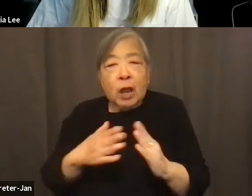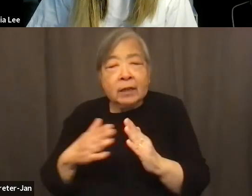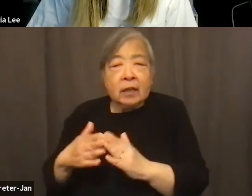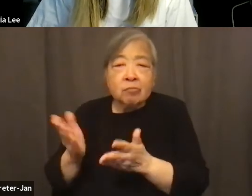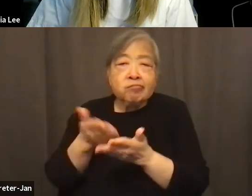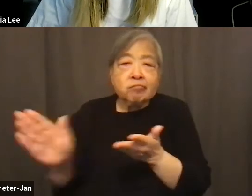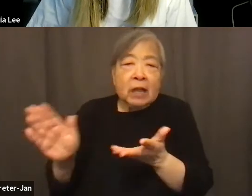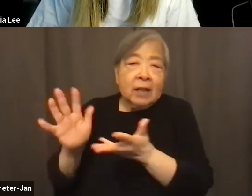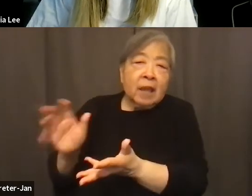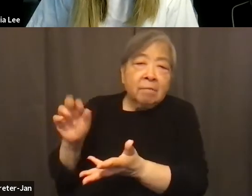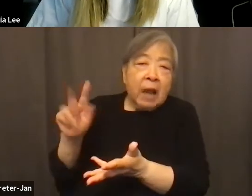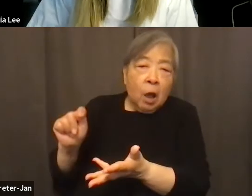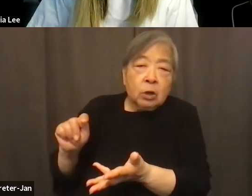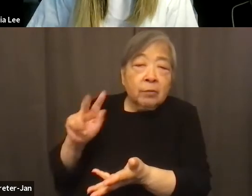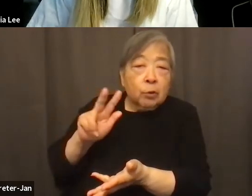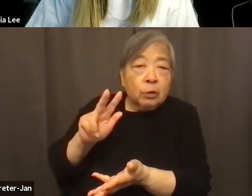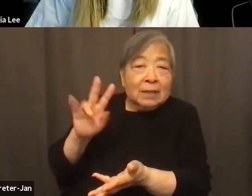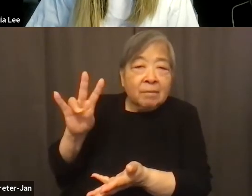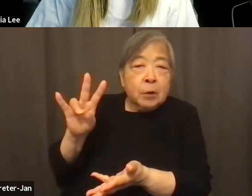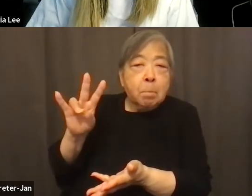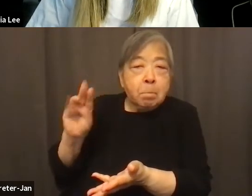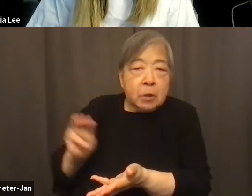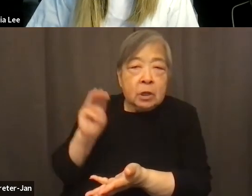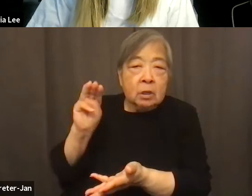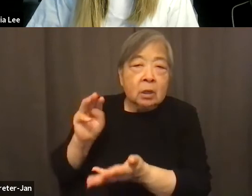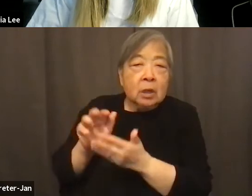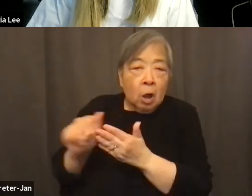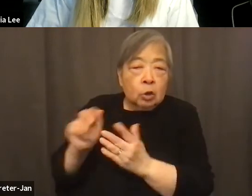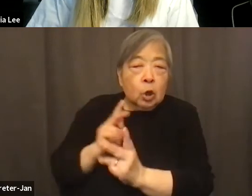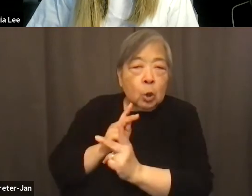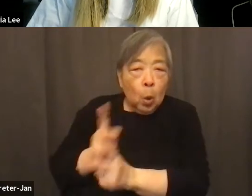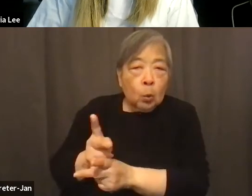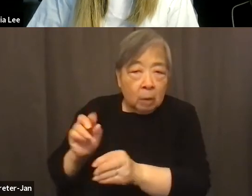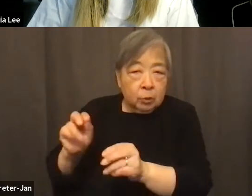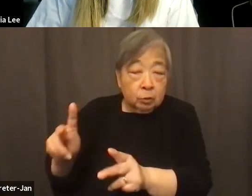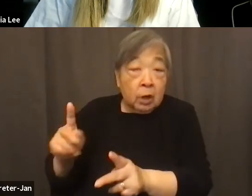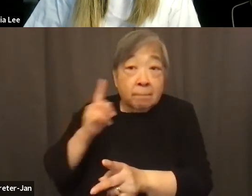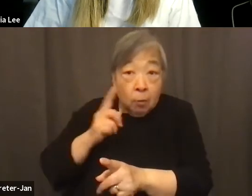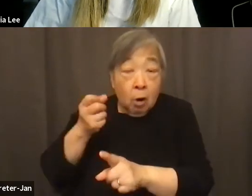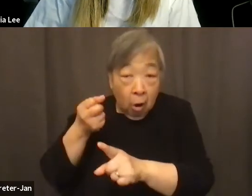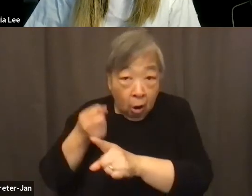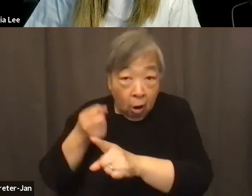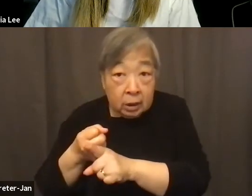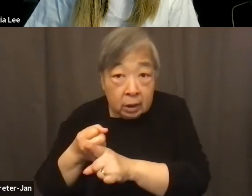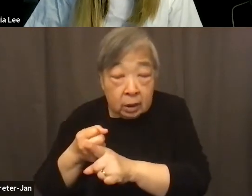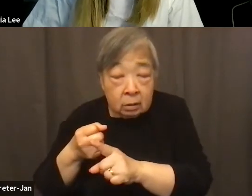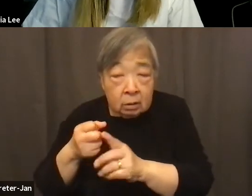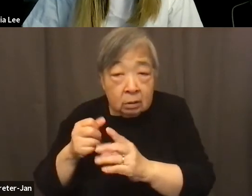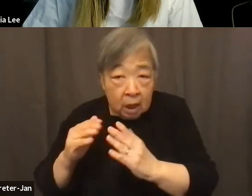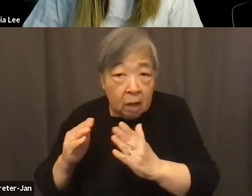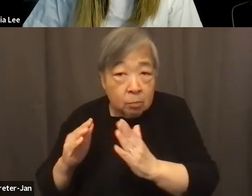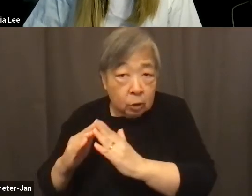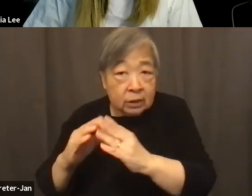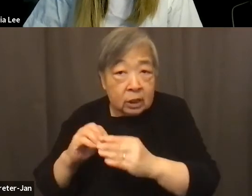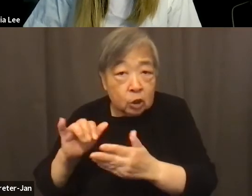a $37 million loan opportunity for hard-hit neighborhoods in New York City. And, you know,